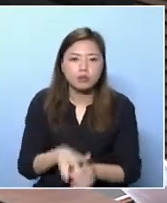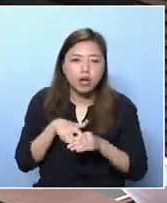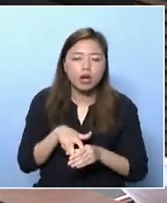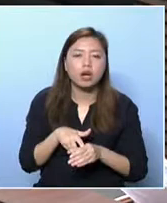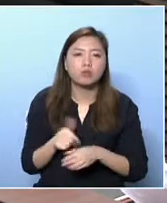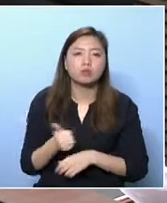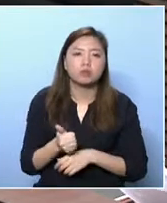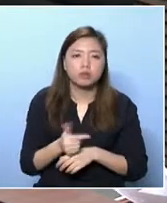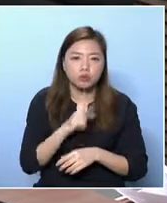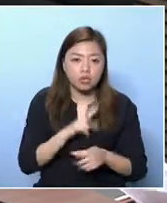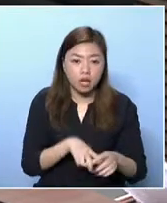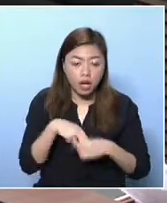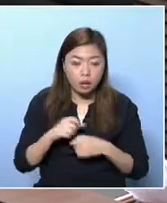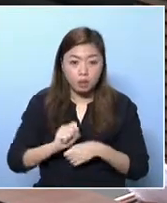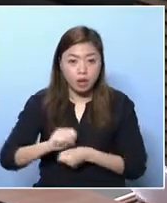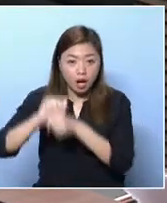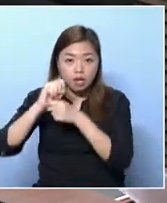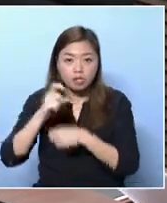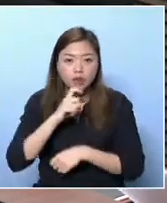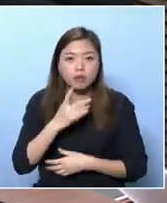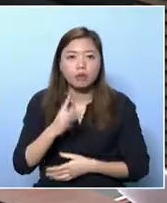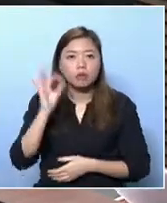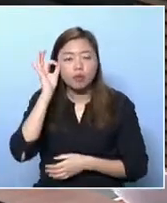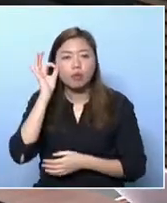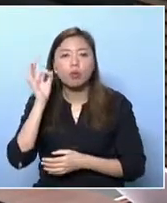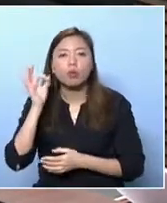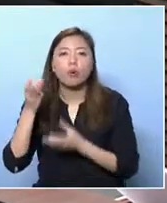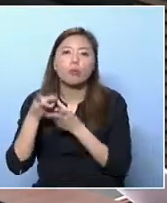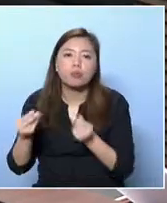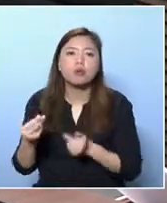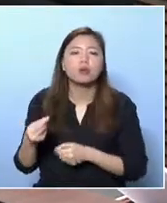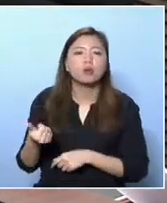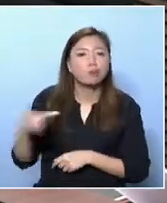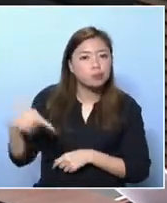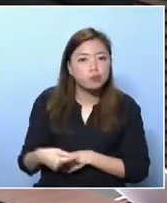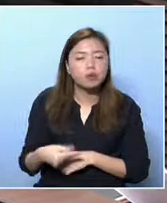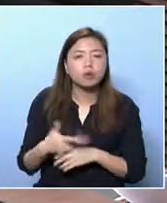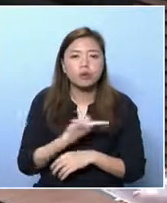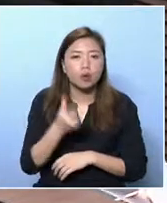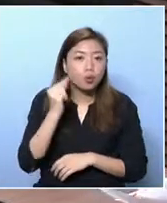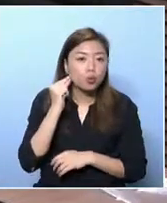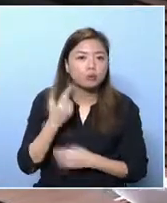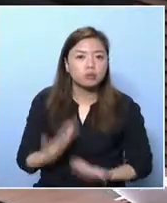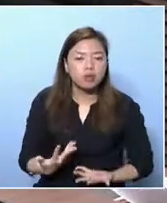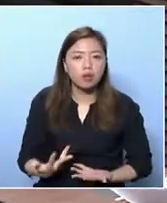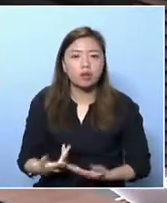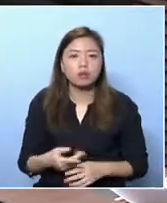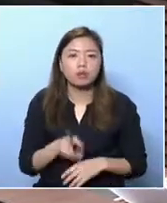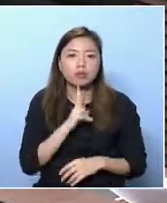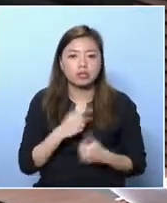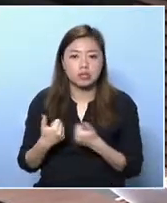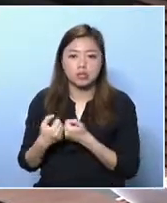so that women can get a job with a higher family income. They will not be in poverty.